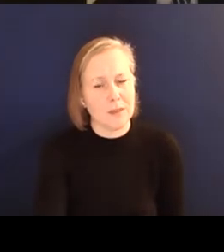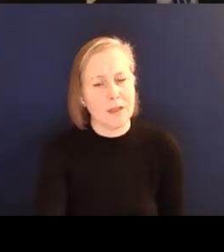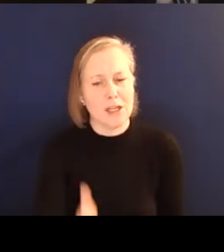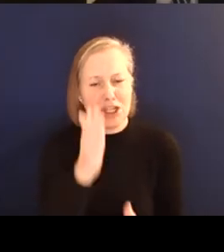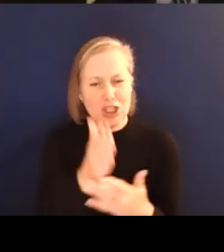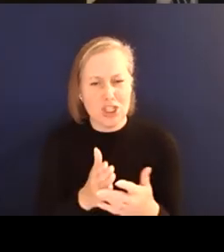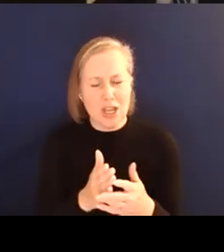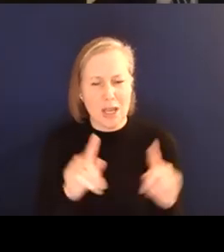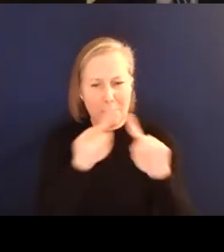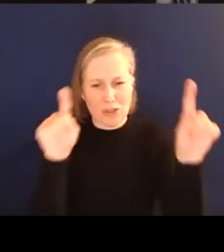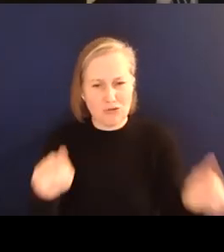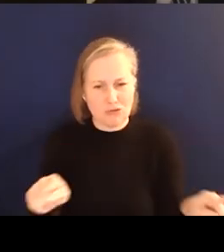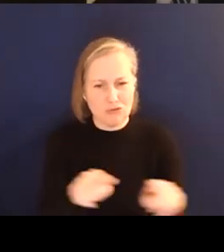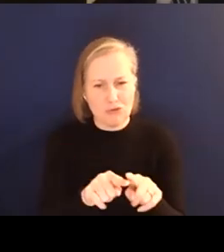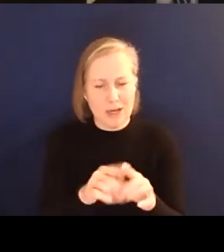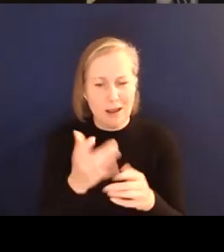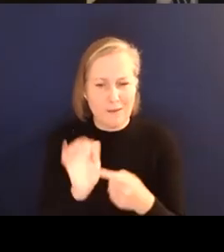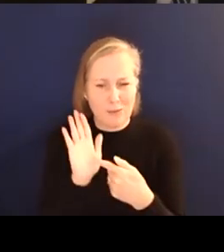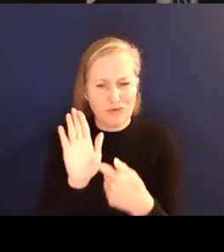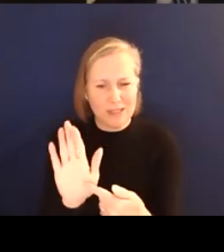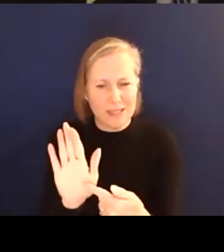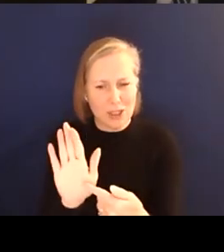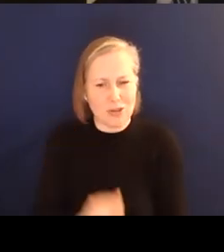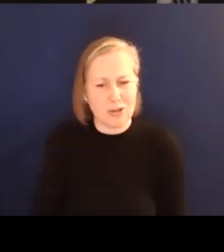a presentation. Okay.